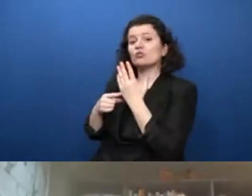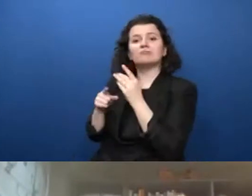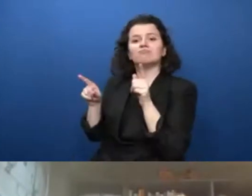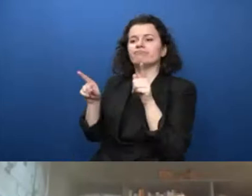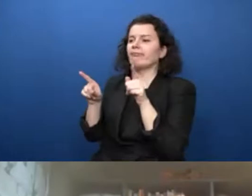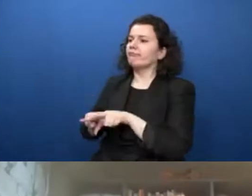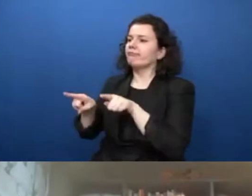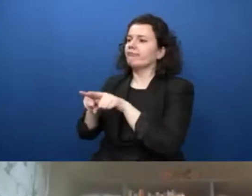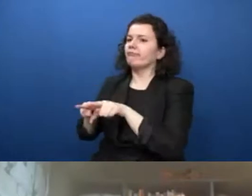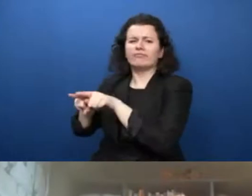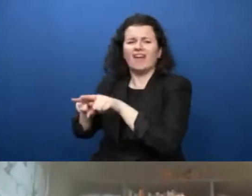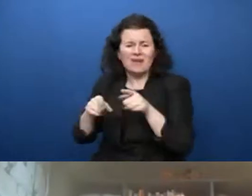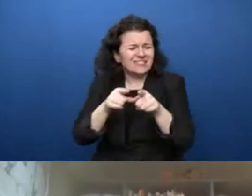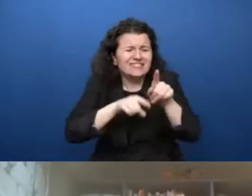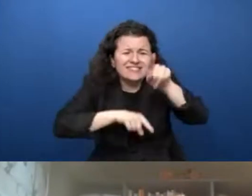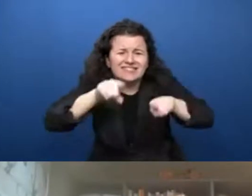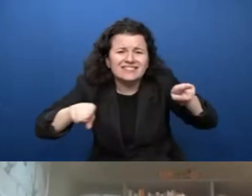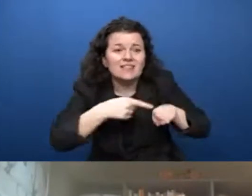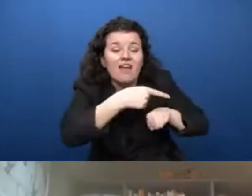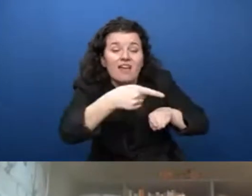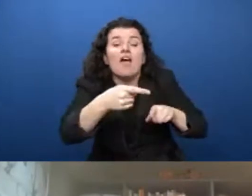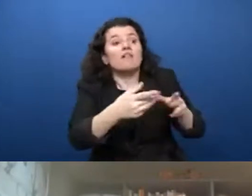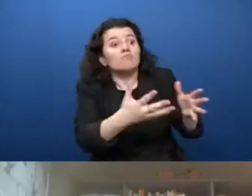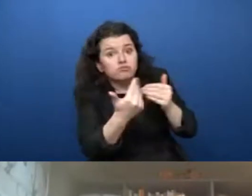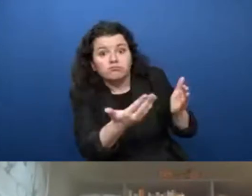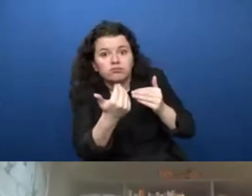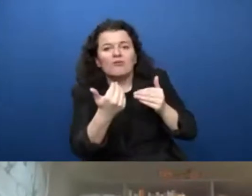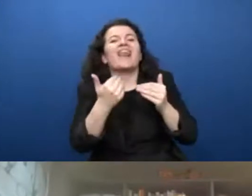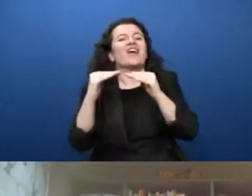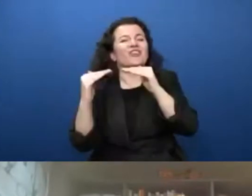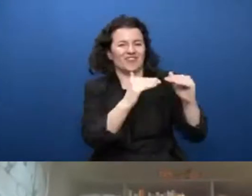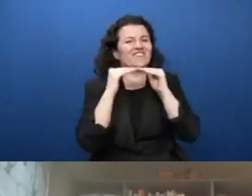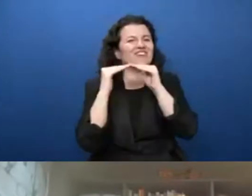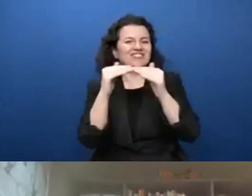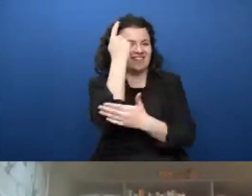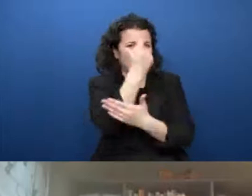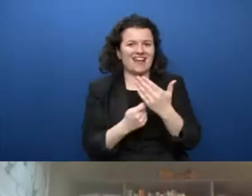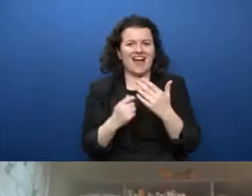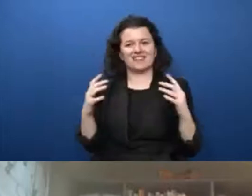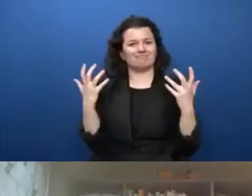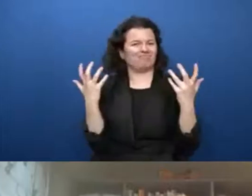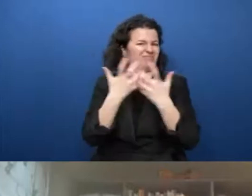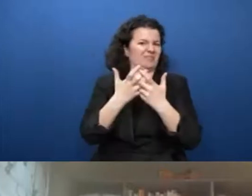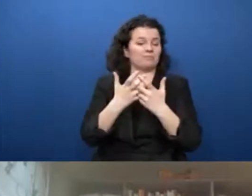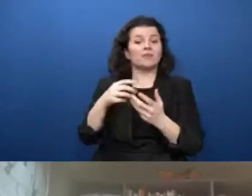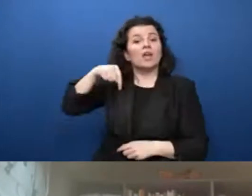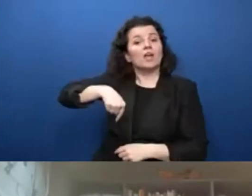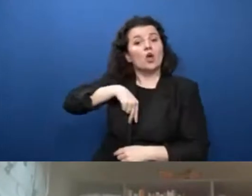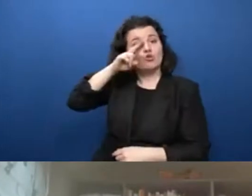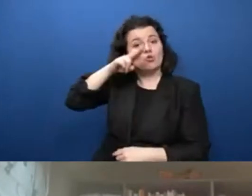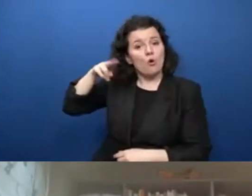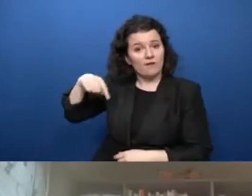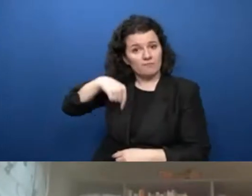universal design. Now, I live and work in Norway. Here, universal design is part of our human rights.